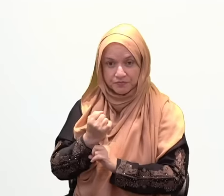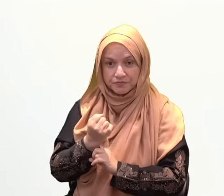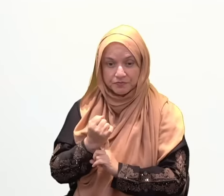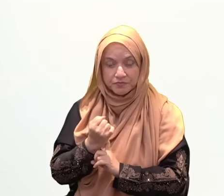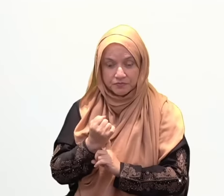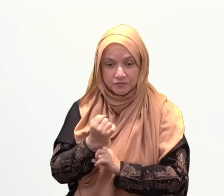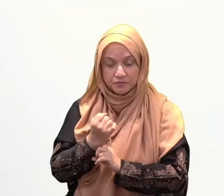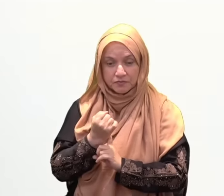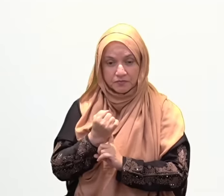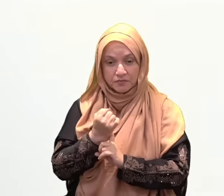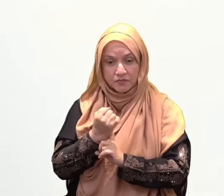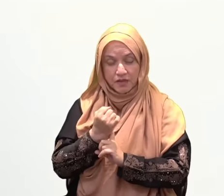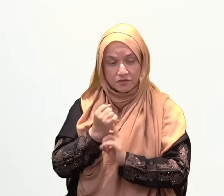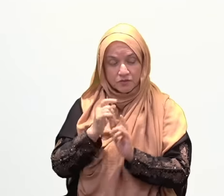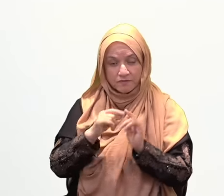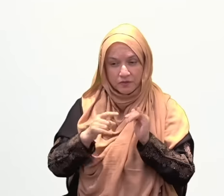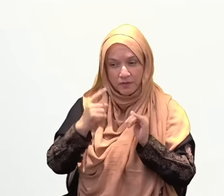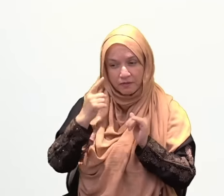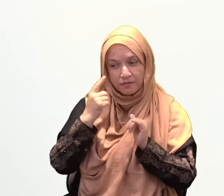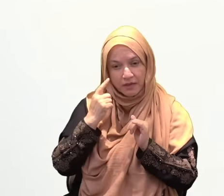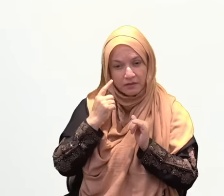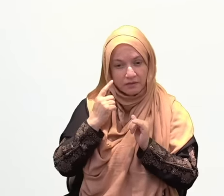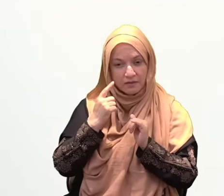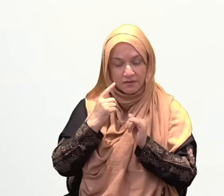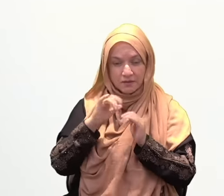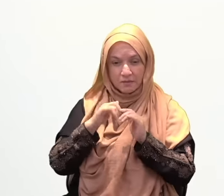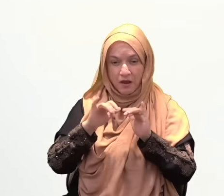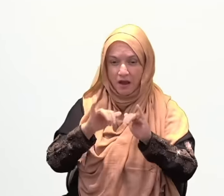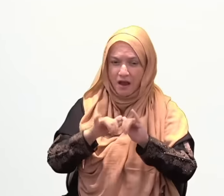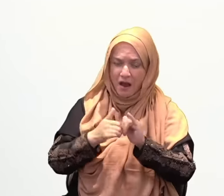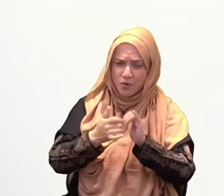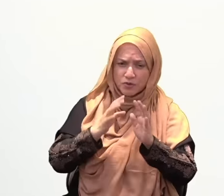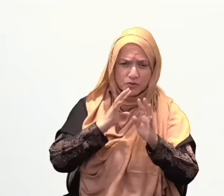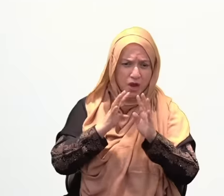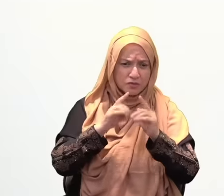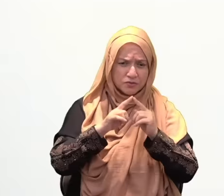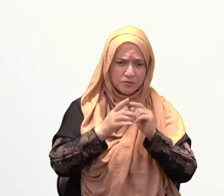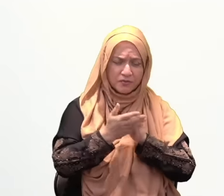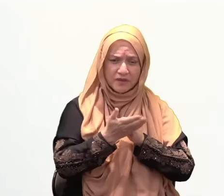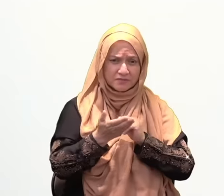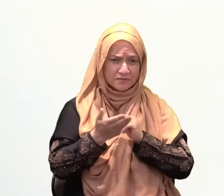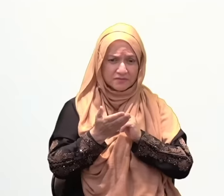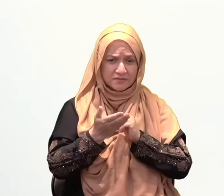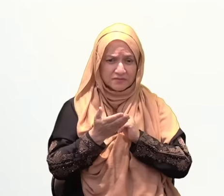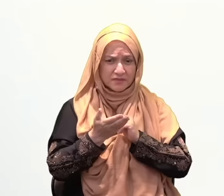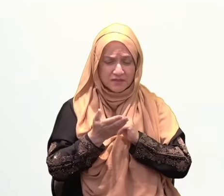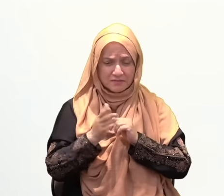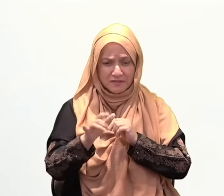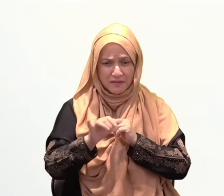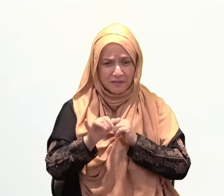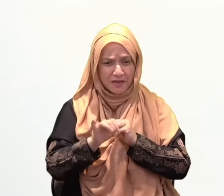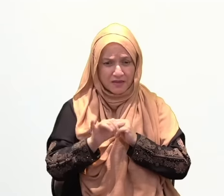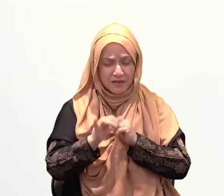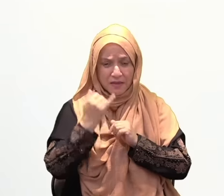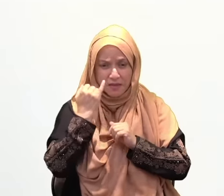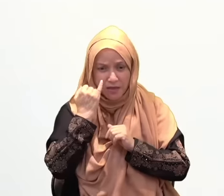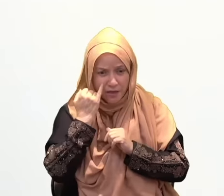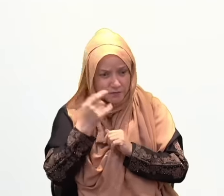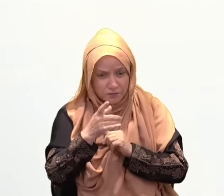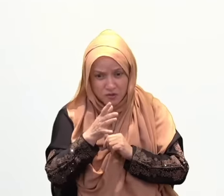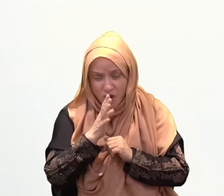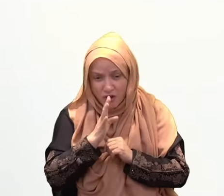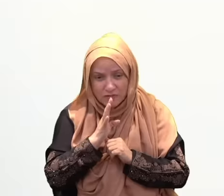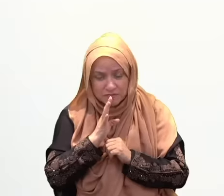things and how we think about things. And if we speak in a negative way, then our circumstances will almost